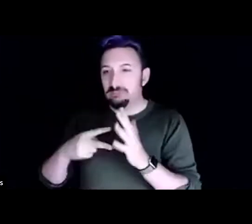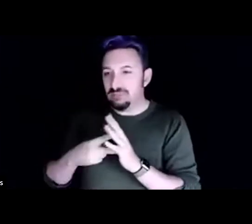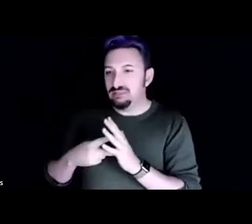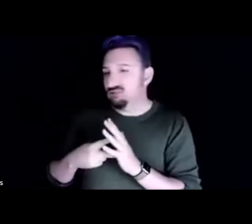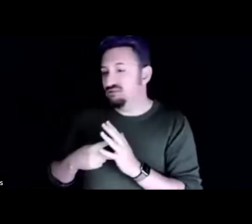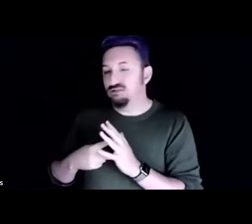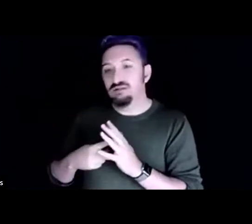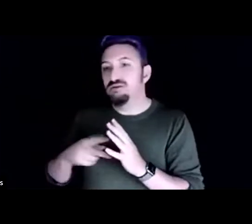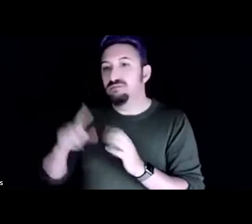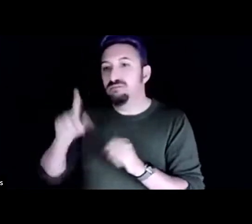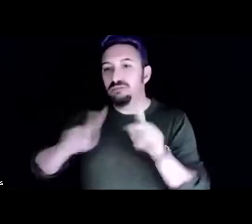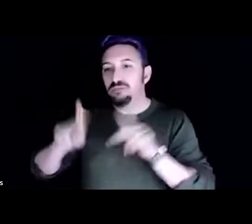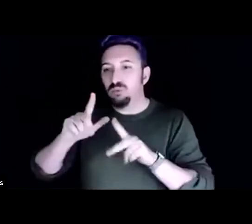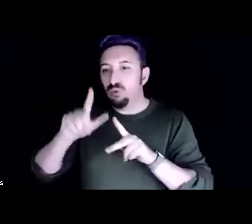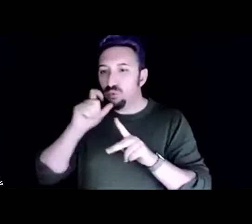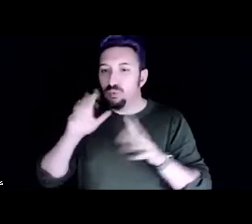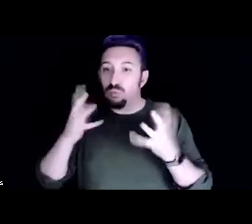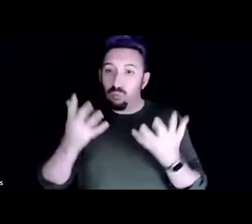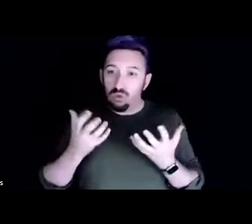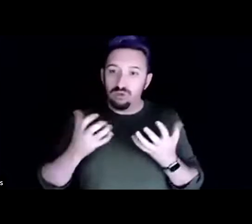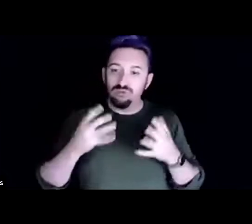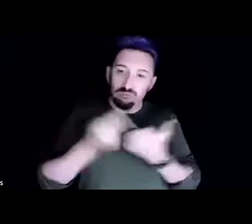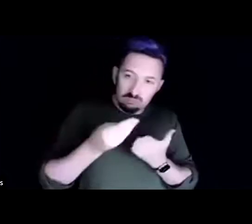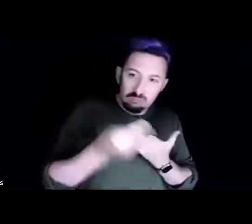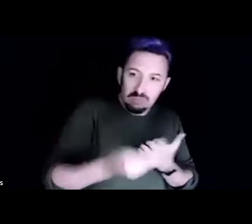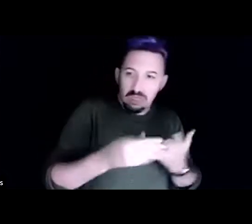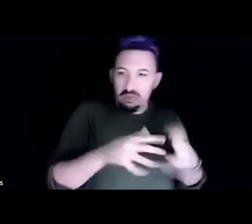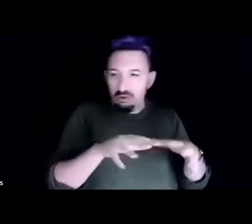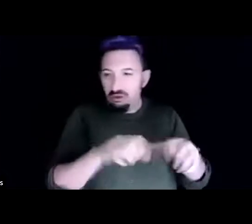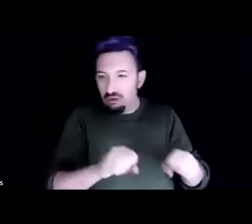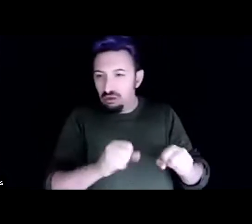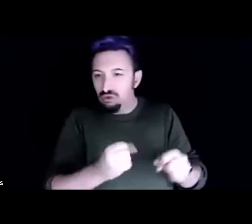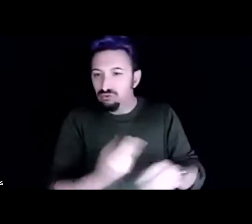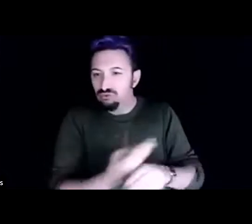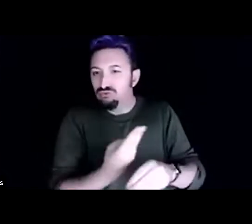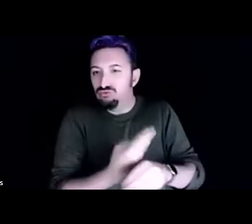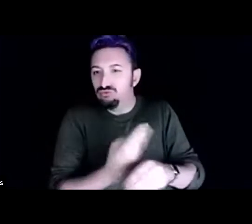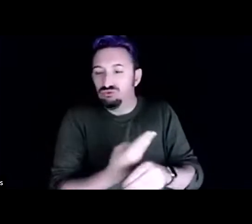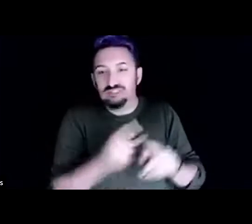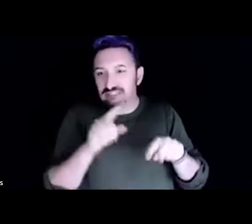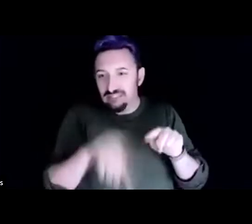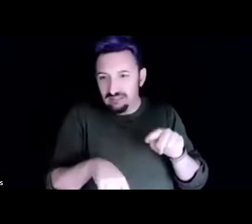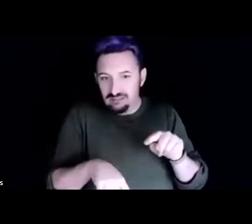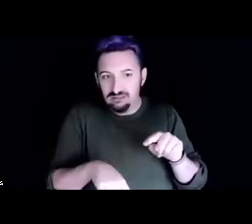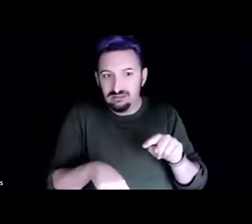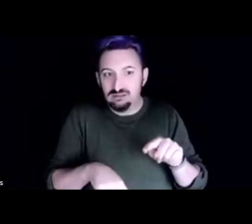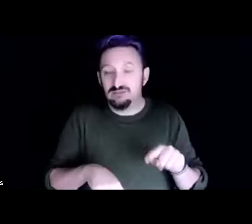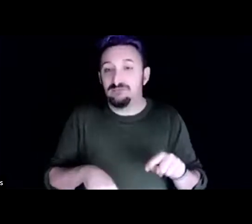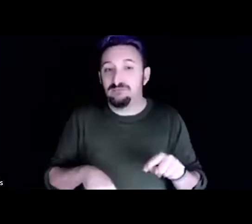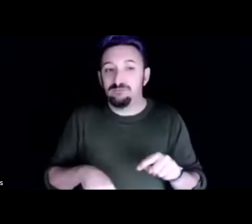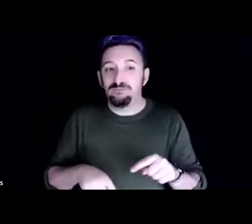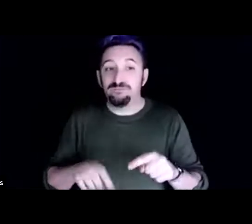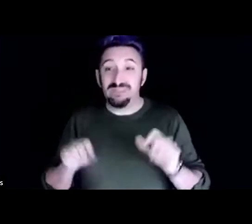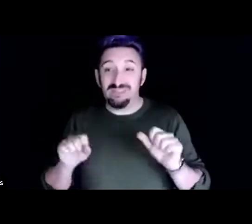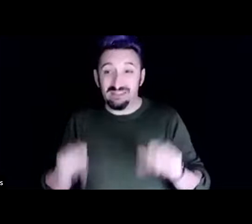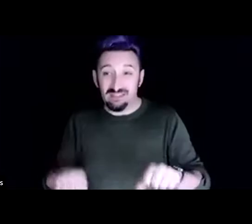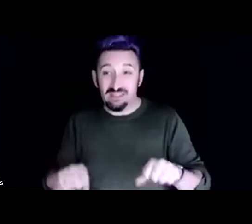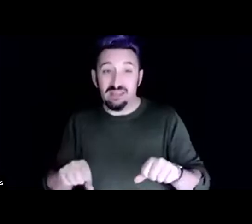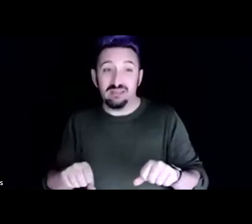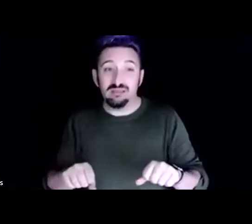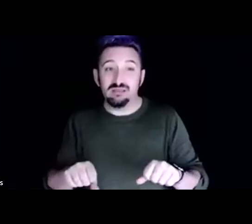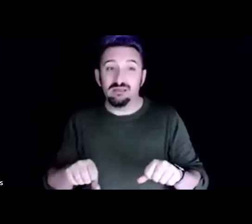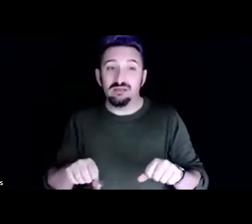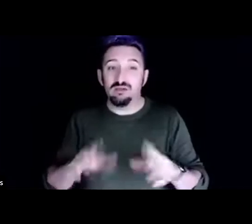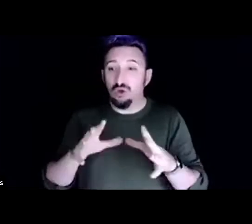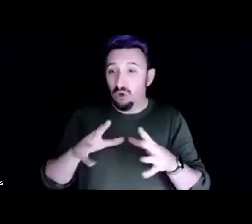and the land trust can hold a piece of land or it can hold easements on a piece of land to protect